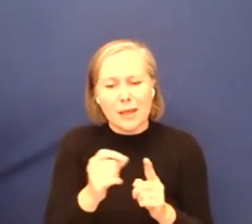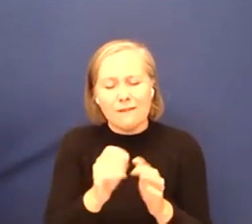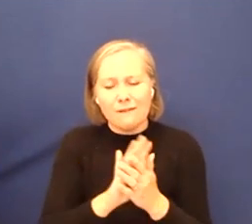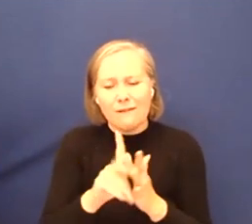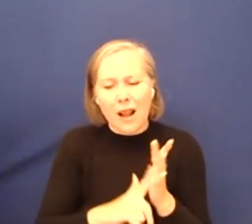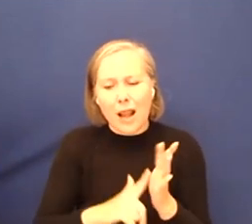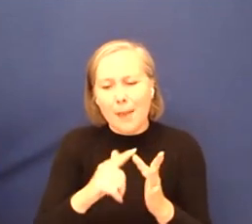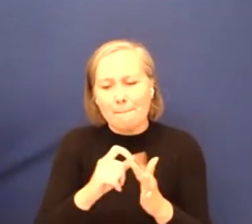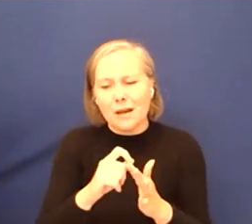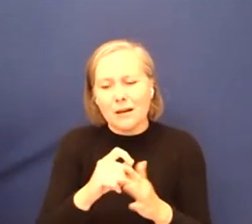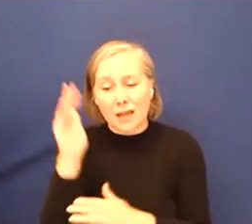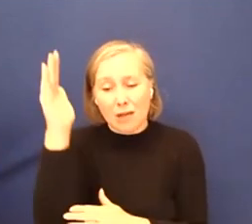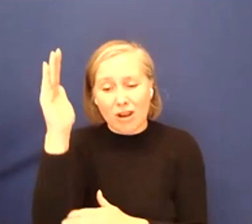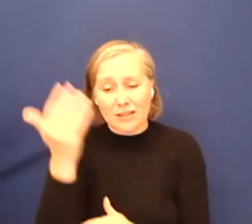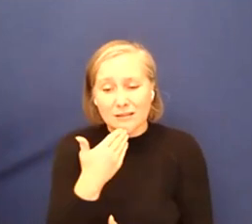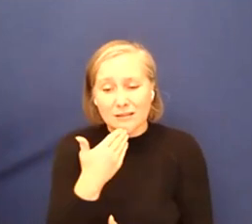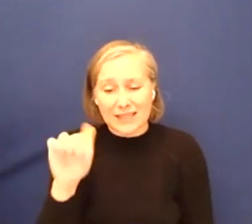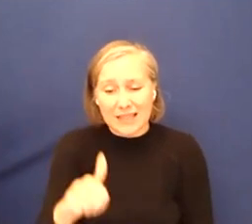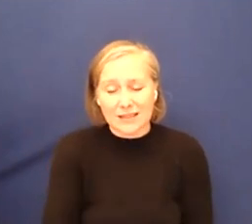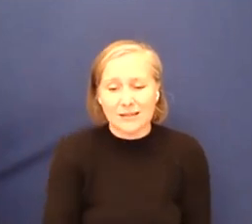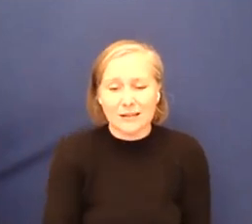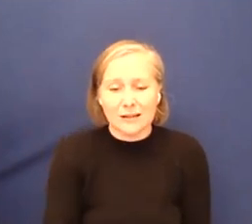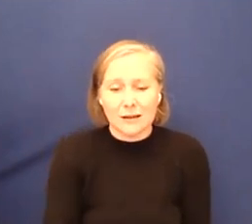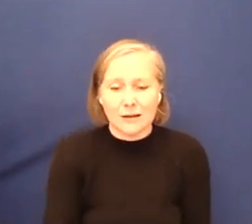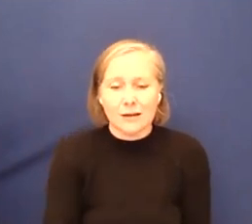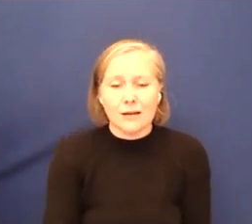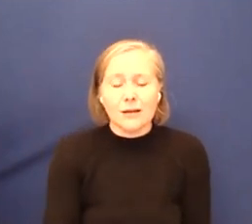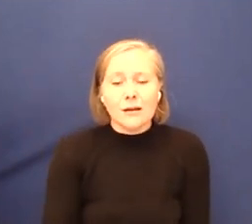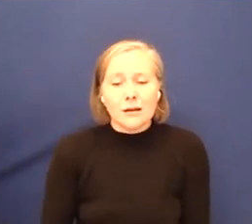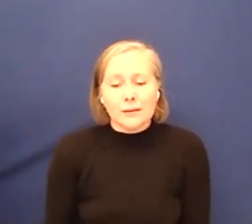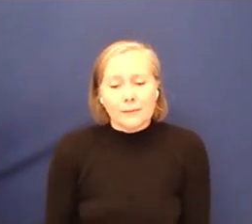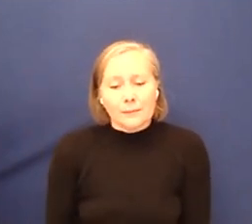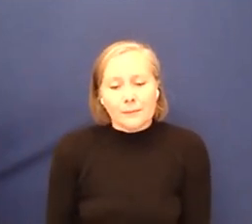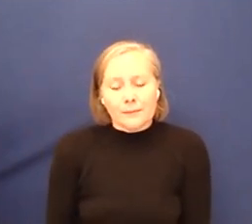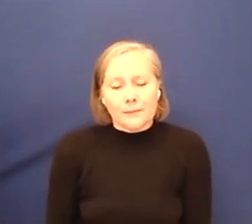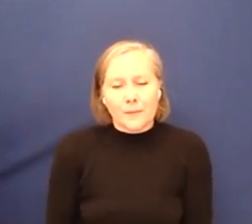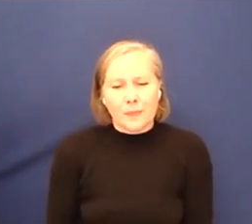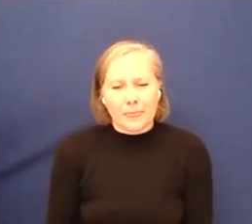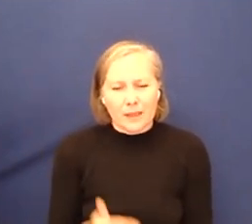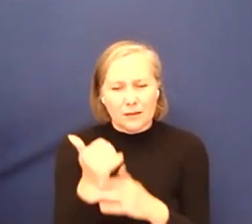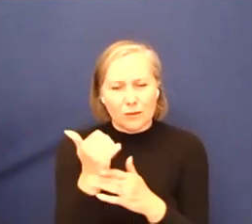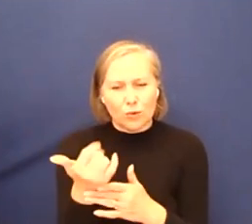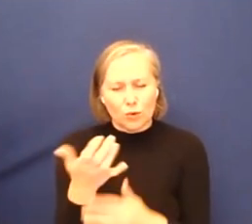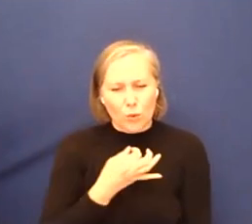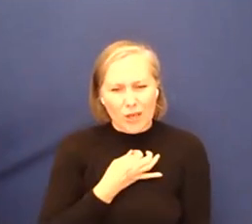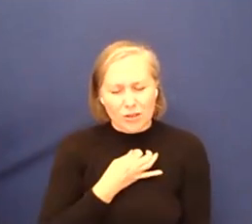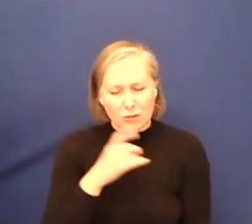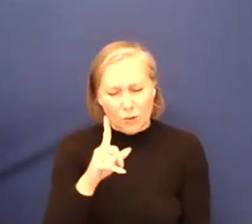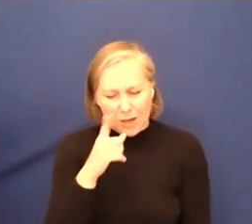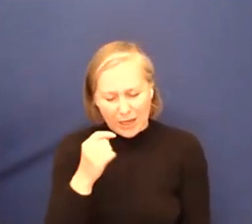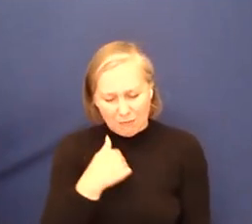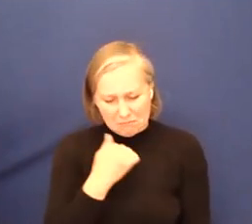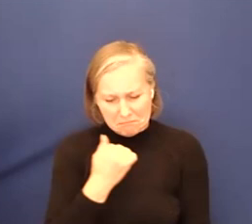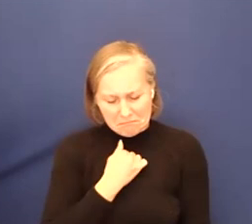so I want to say that, you know, I would say that it's a very good question about what can we do to